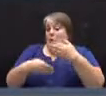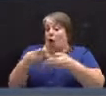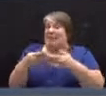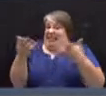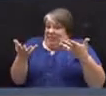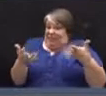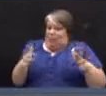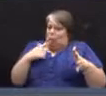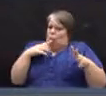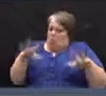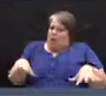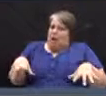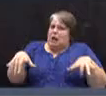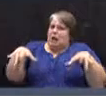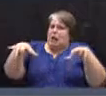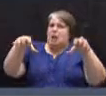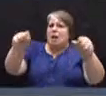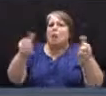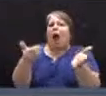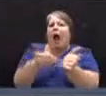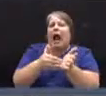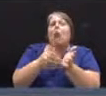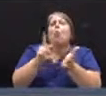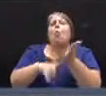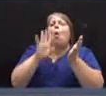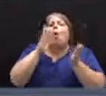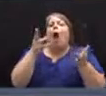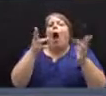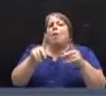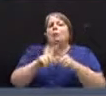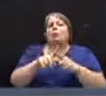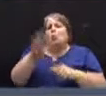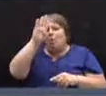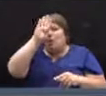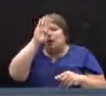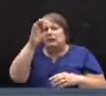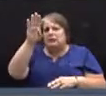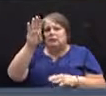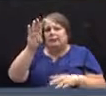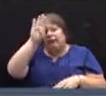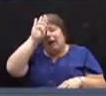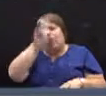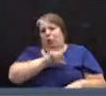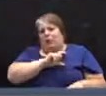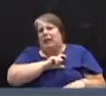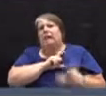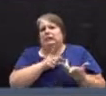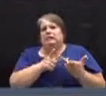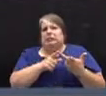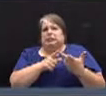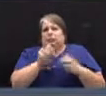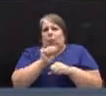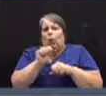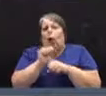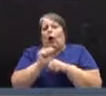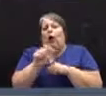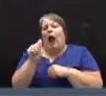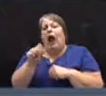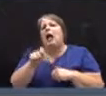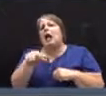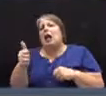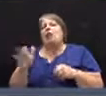take up again what's going to happen to the Police Fire Facilities Renovation work as another